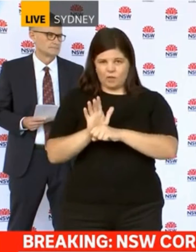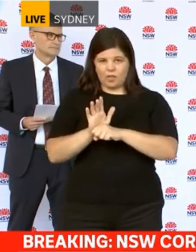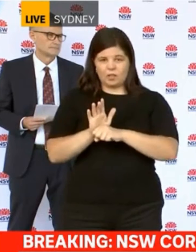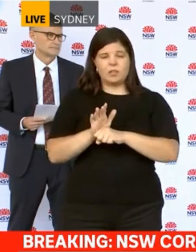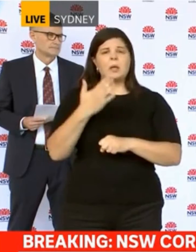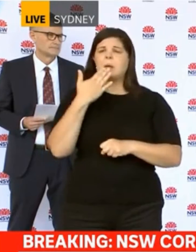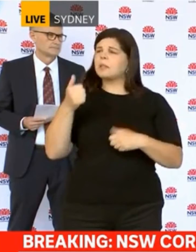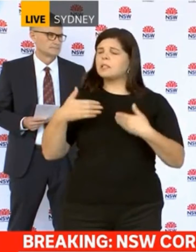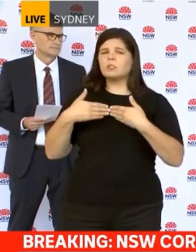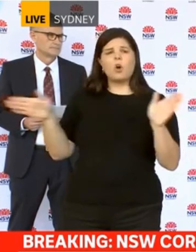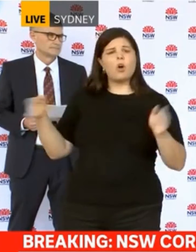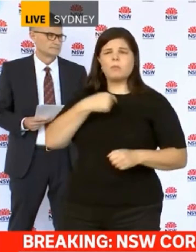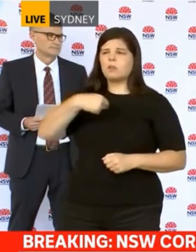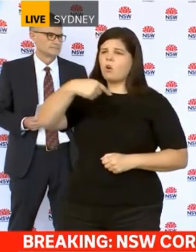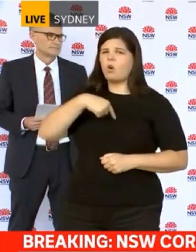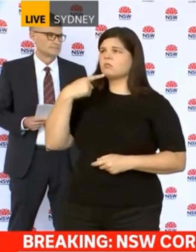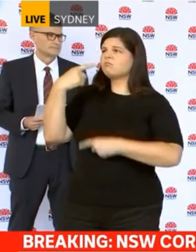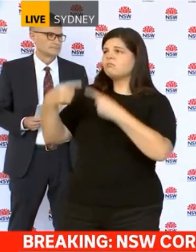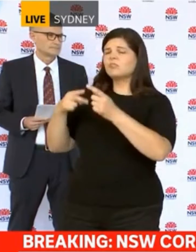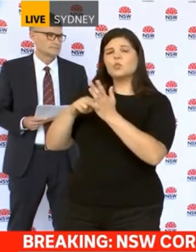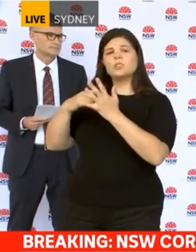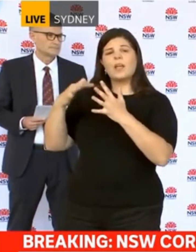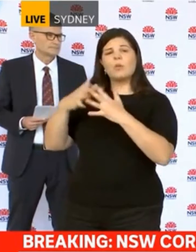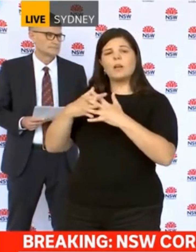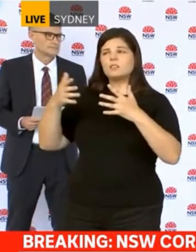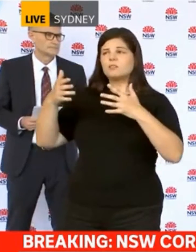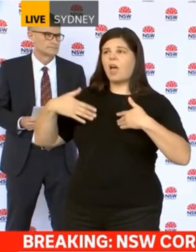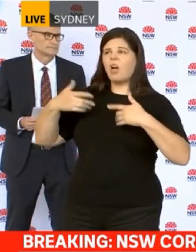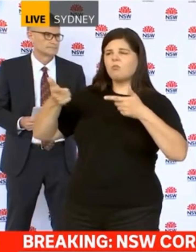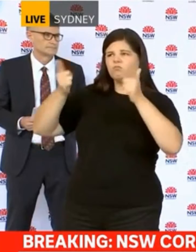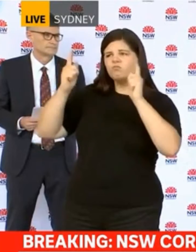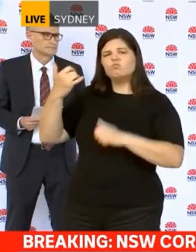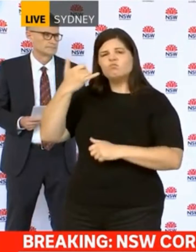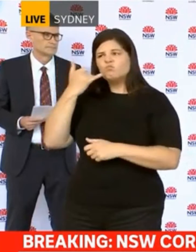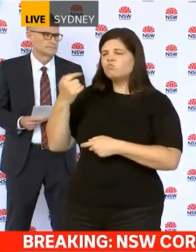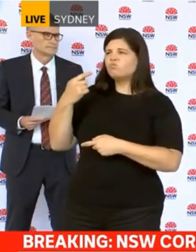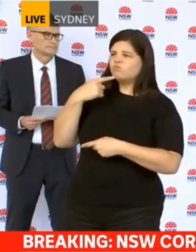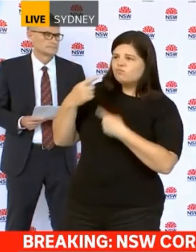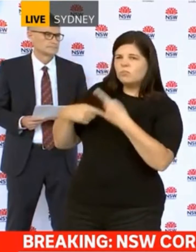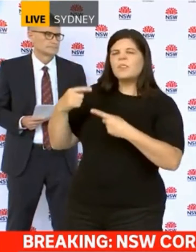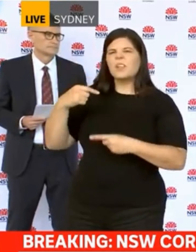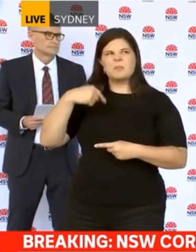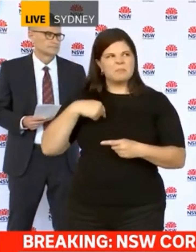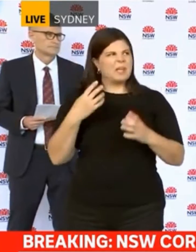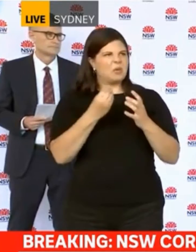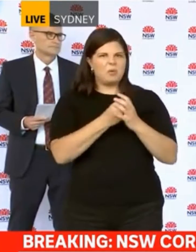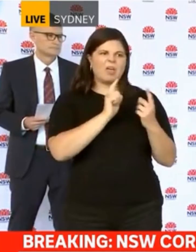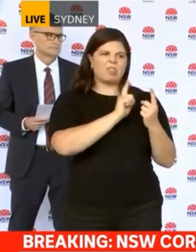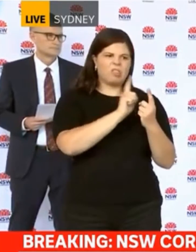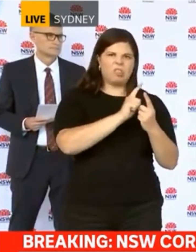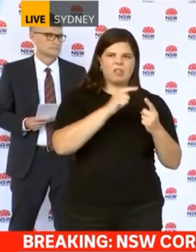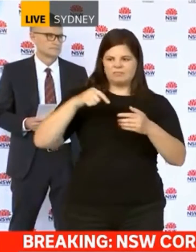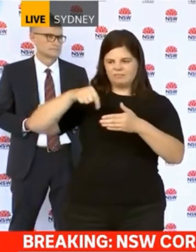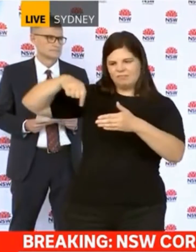comfortable in telling us all your circumstances, the situation you found yourself in, where you've been, who your close contacts